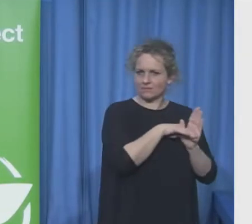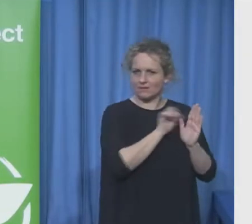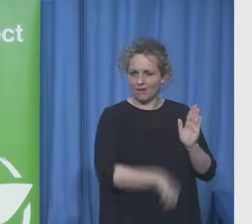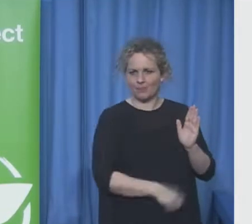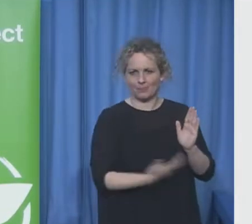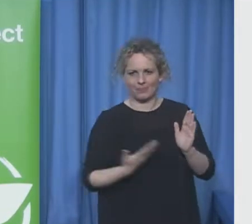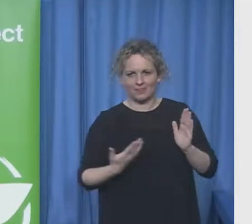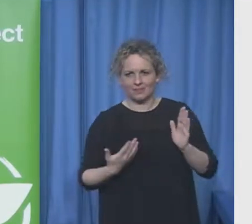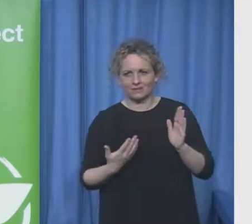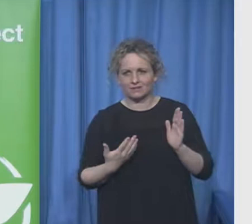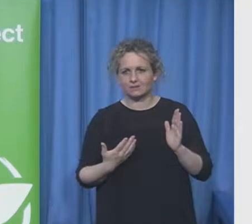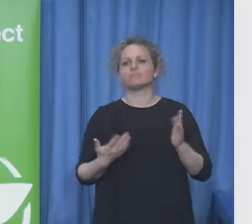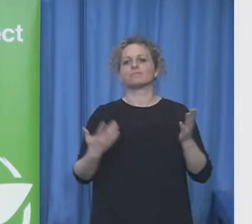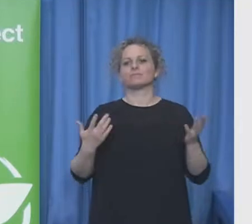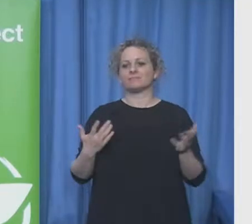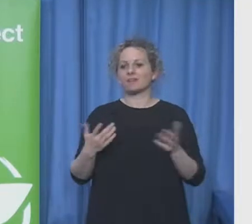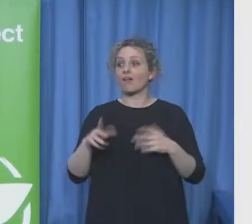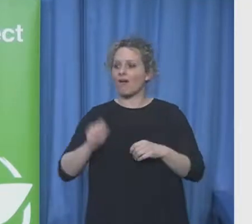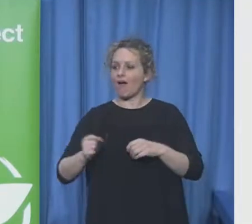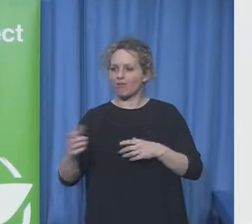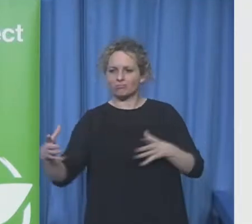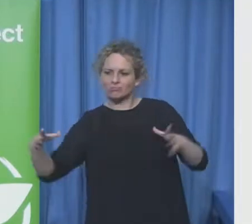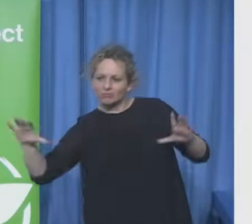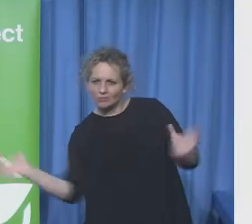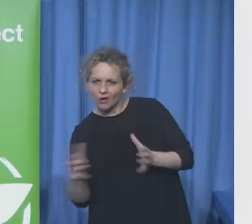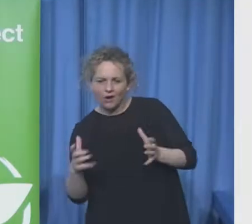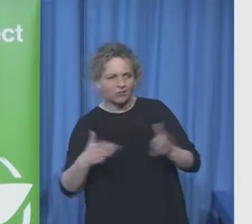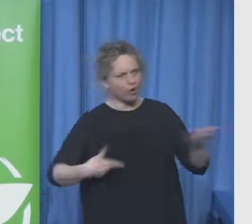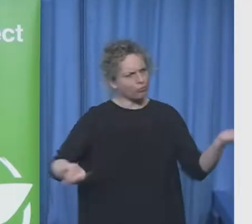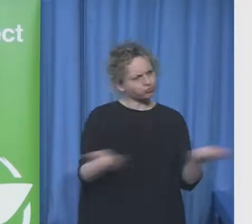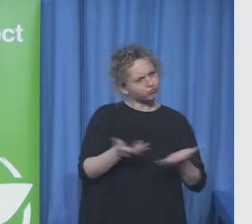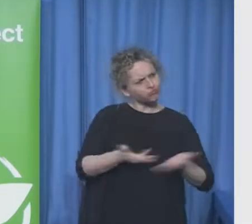and so could i have the barclays video please